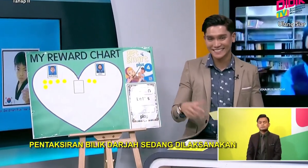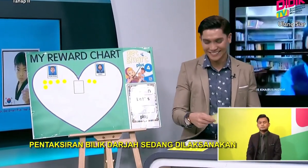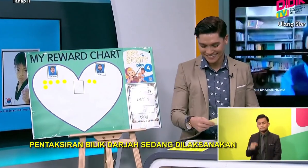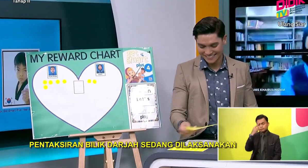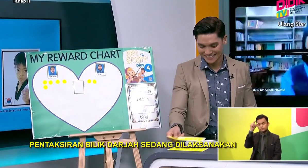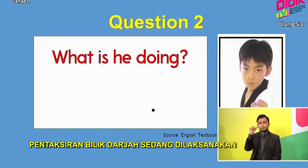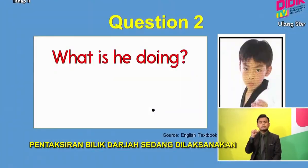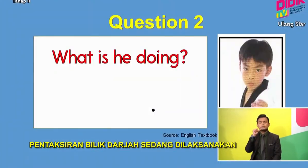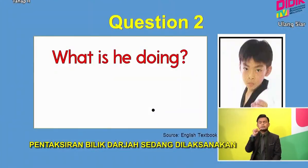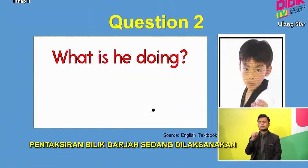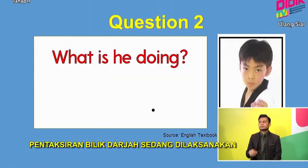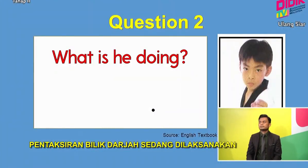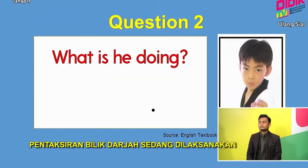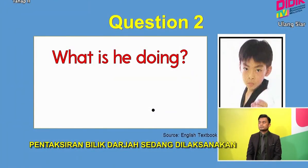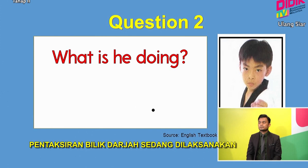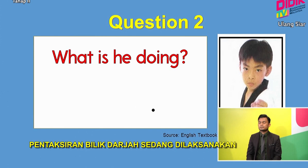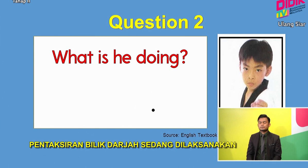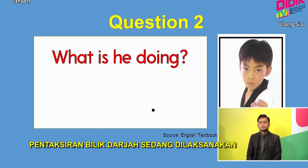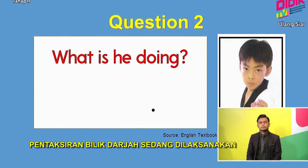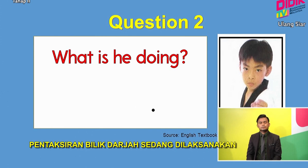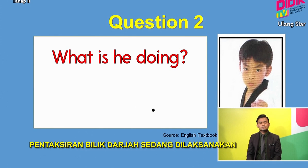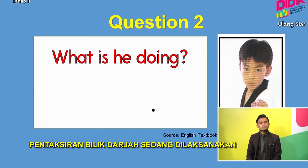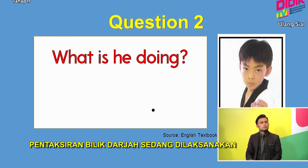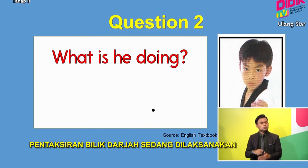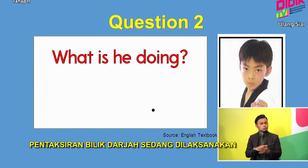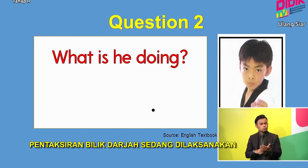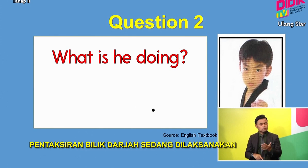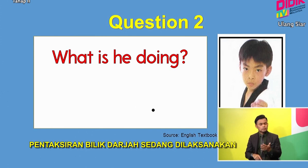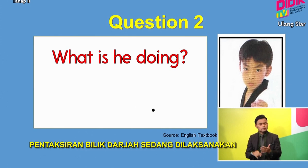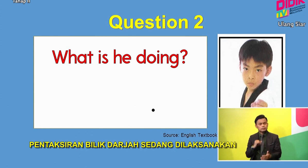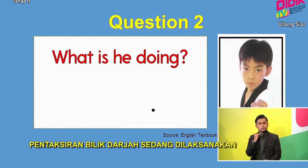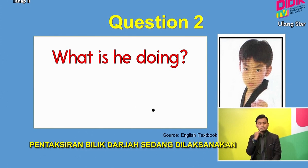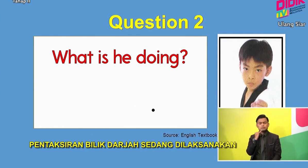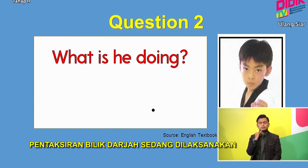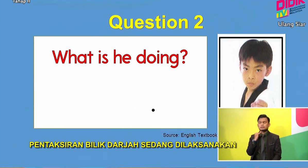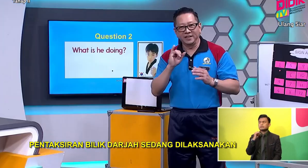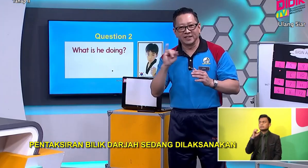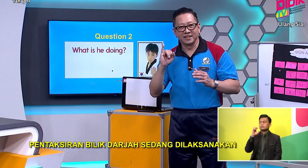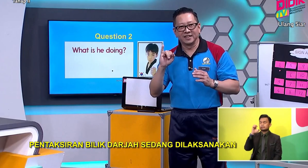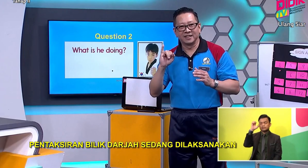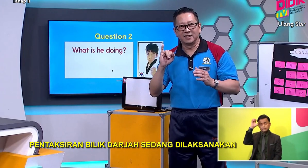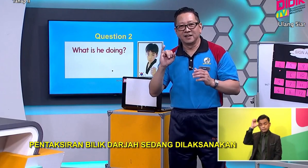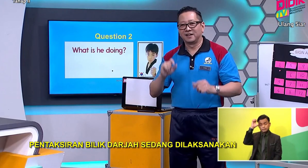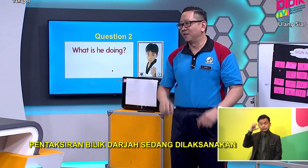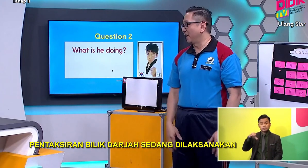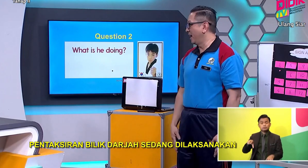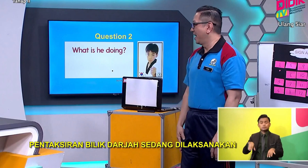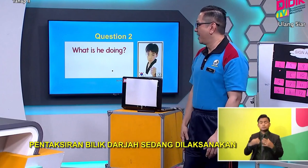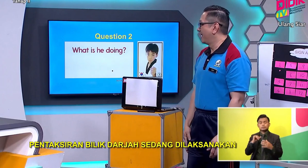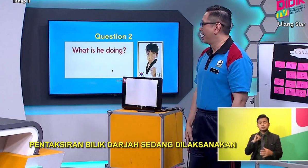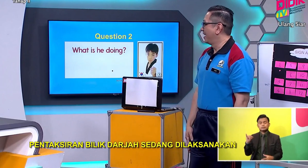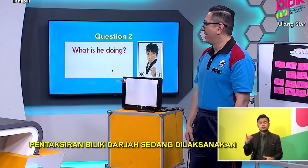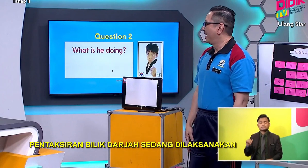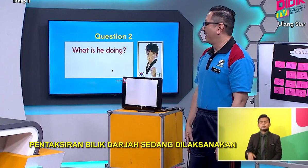Okay Anif What Is He Doing Okay